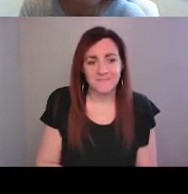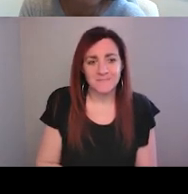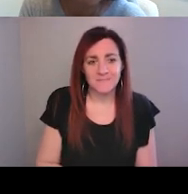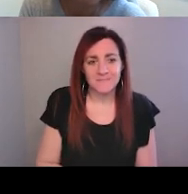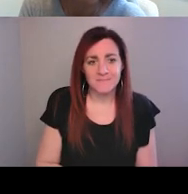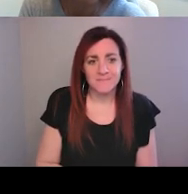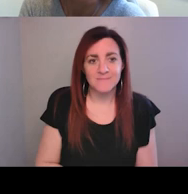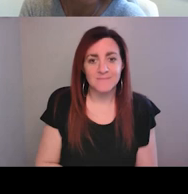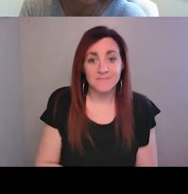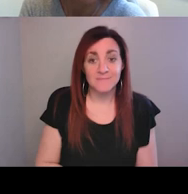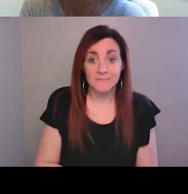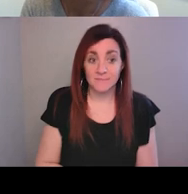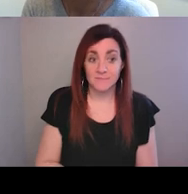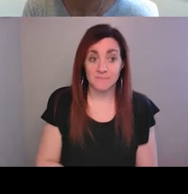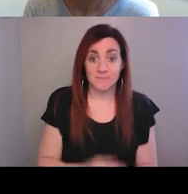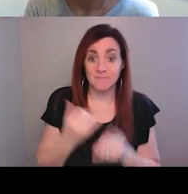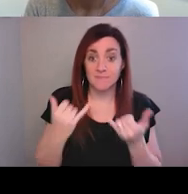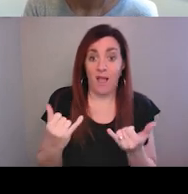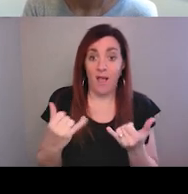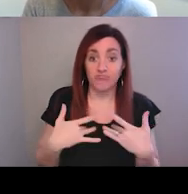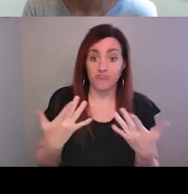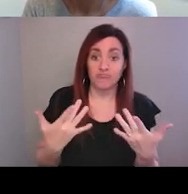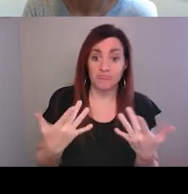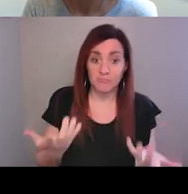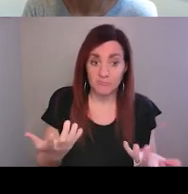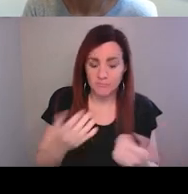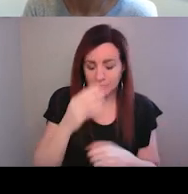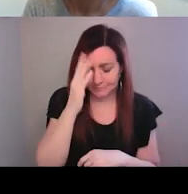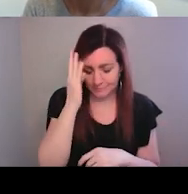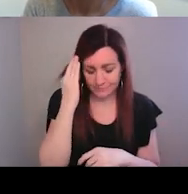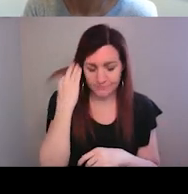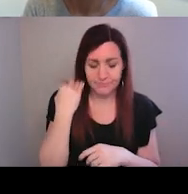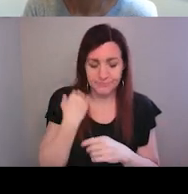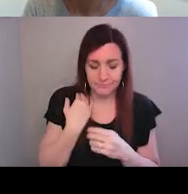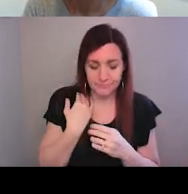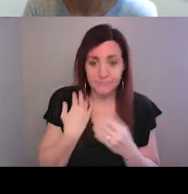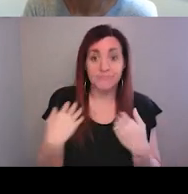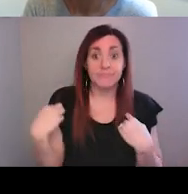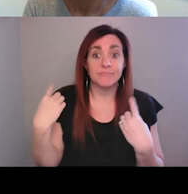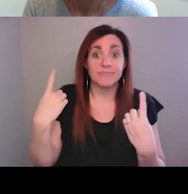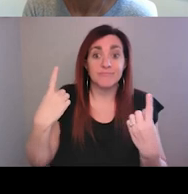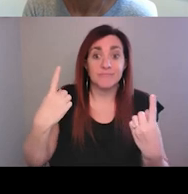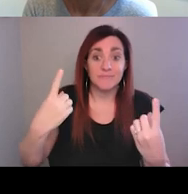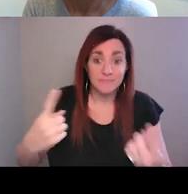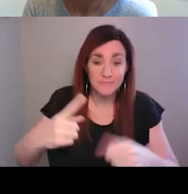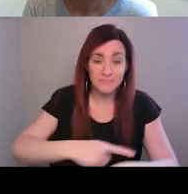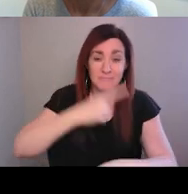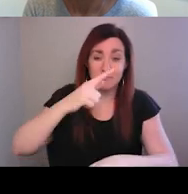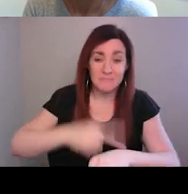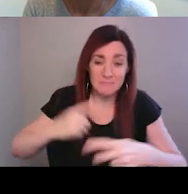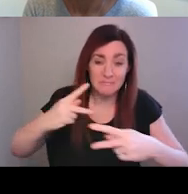So where we are now, and, you know, this has been a long road for us, figuring out